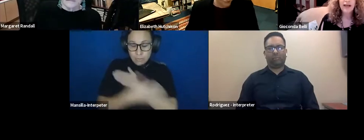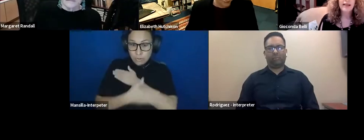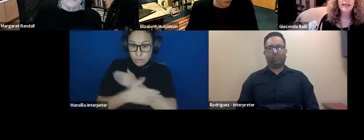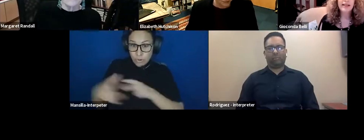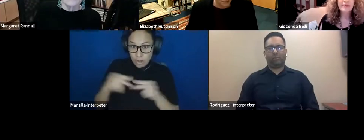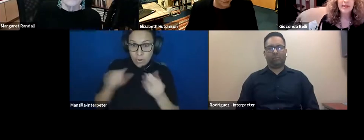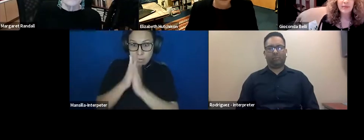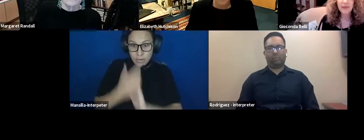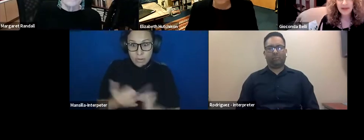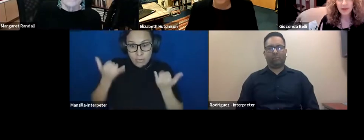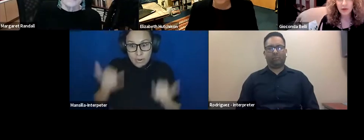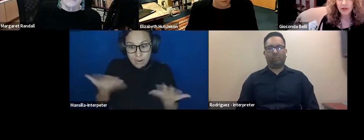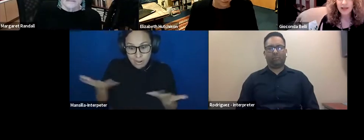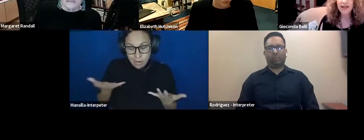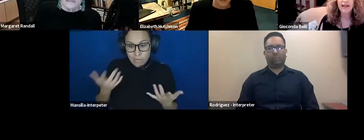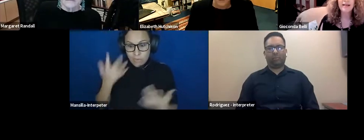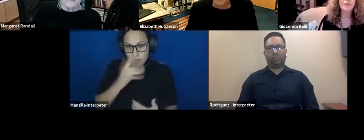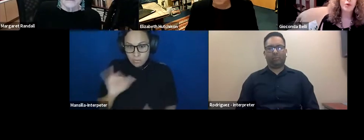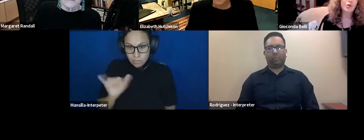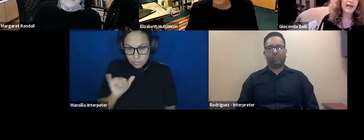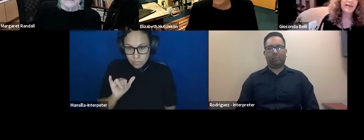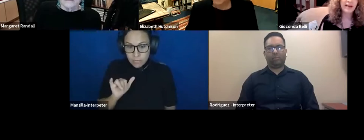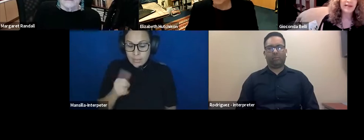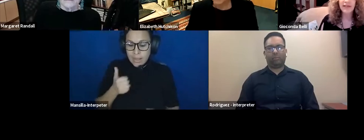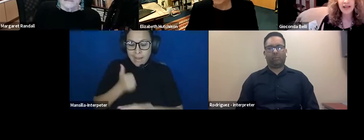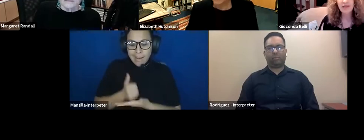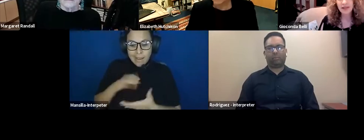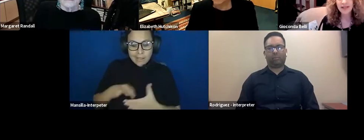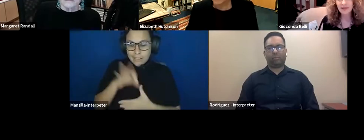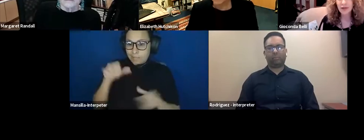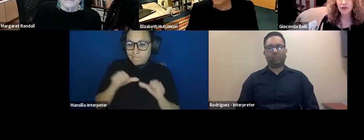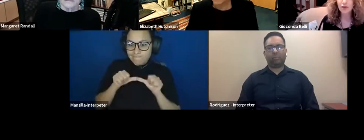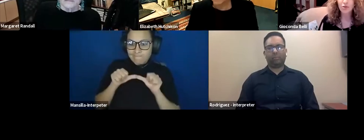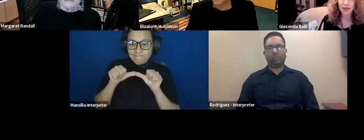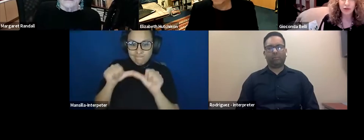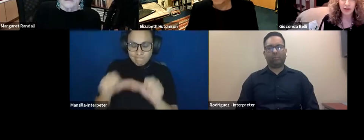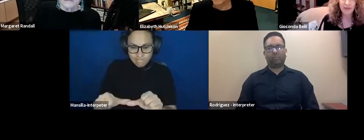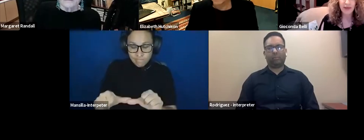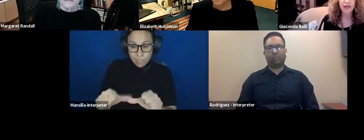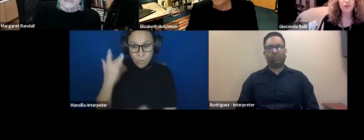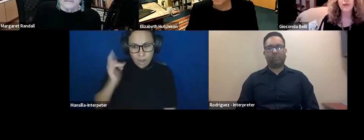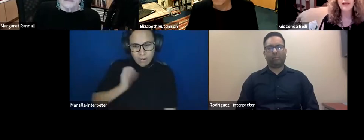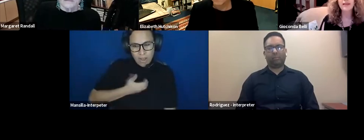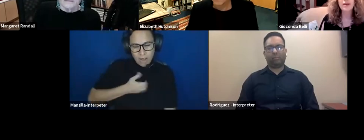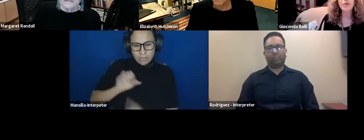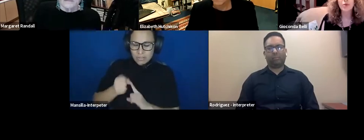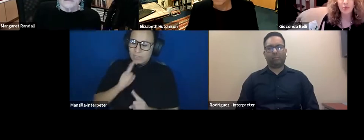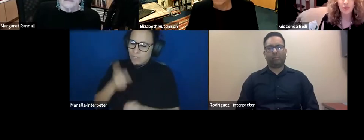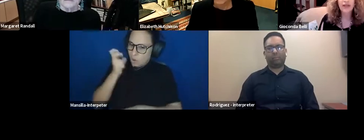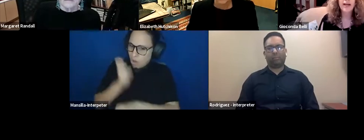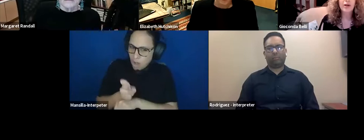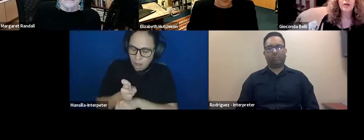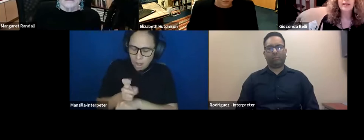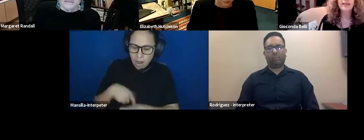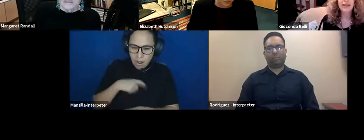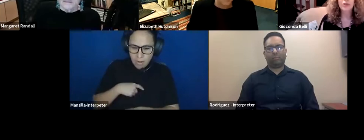and it keeps the spirit going, though we have a very, very difficult situation. I mean, and to be living through